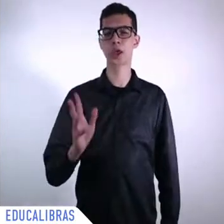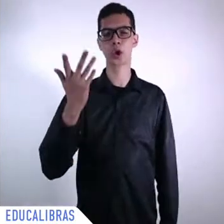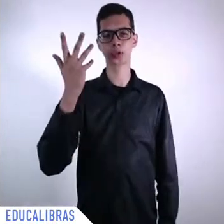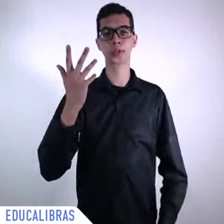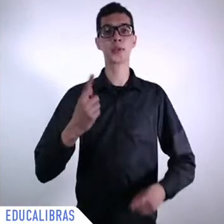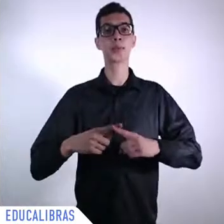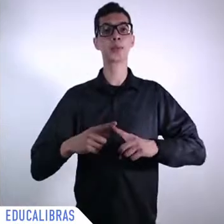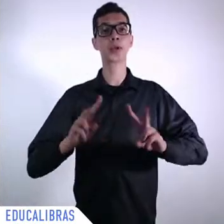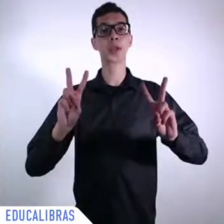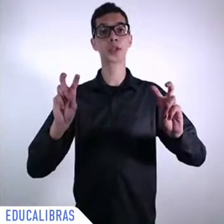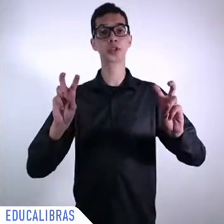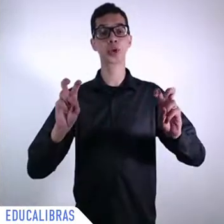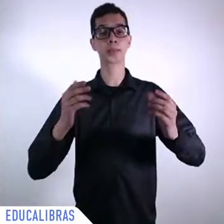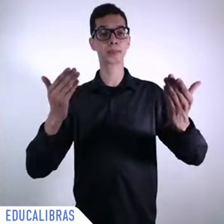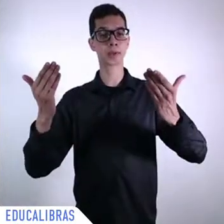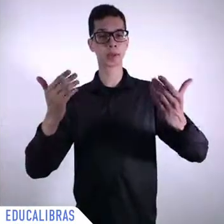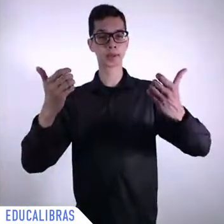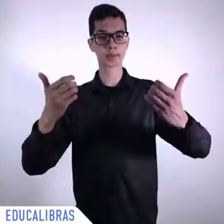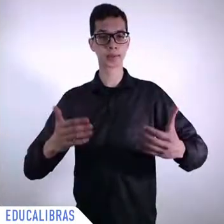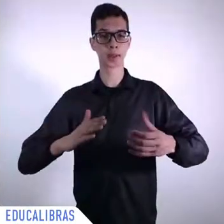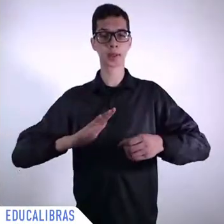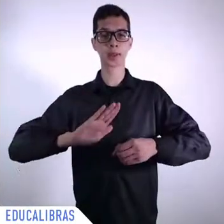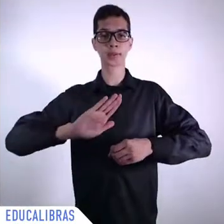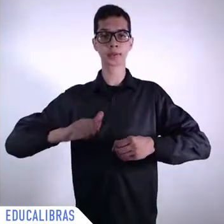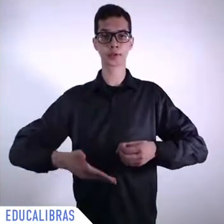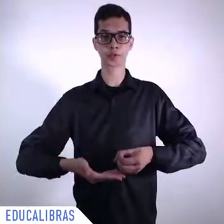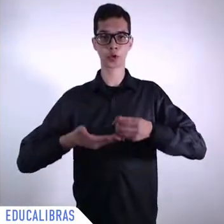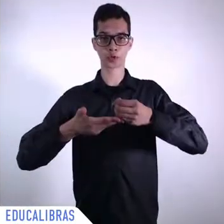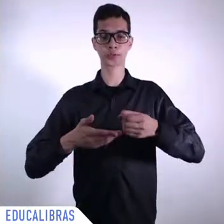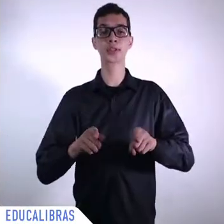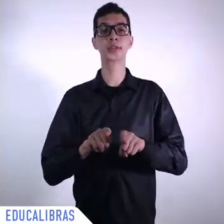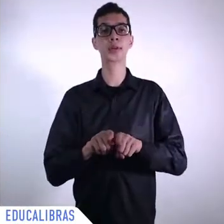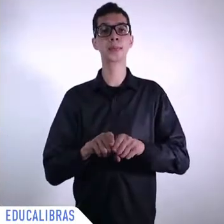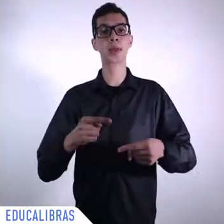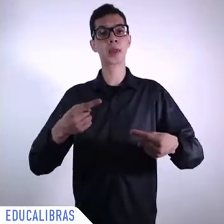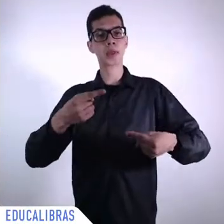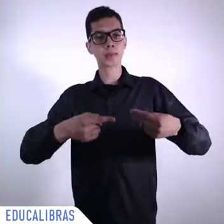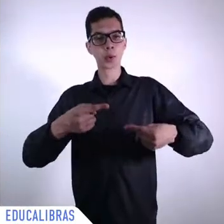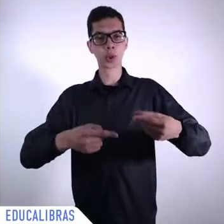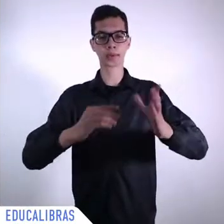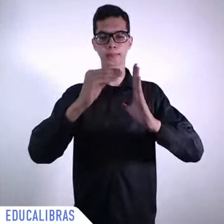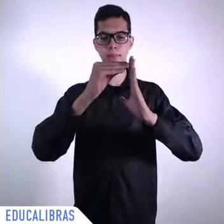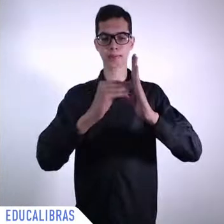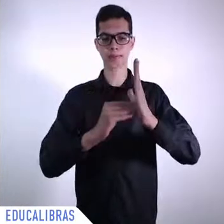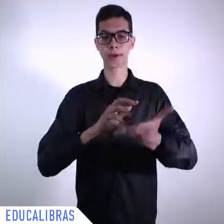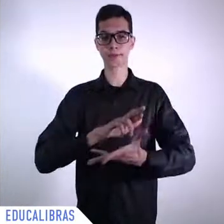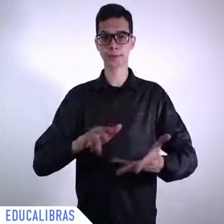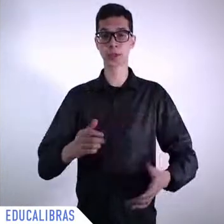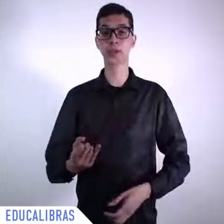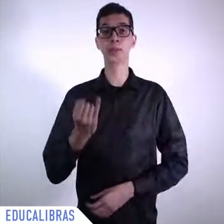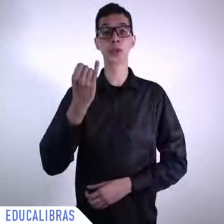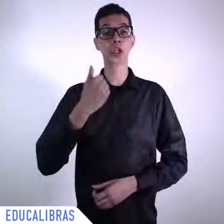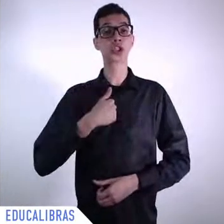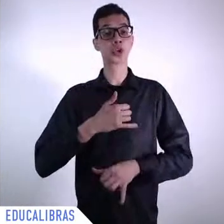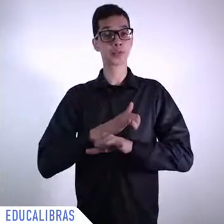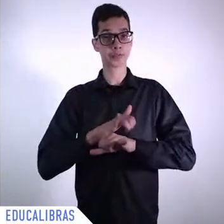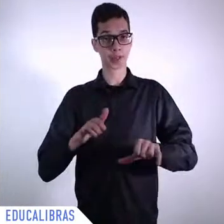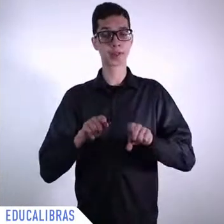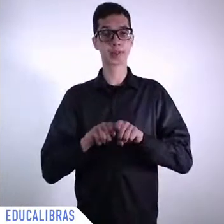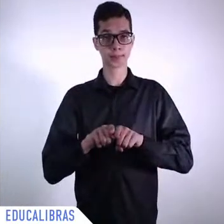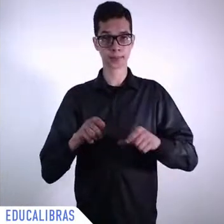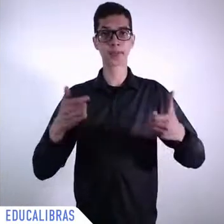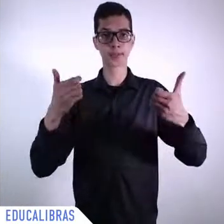it is important to mention this because the current success of the SDGs, of this agenda,